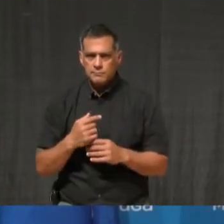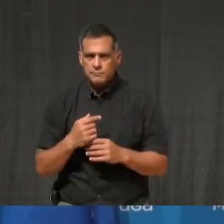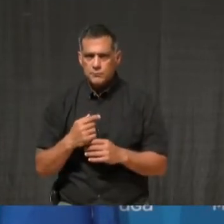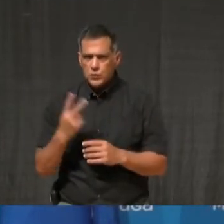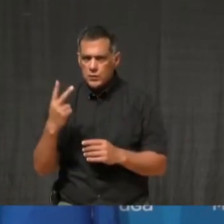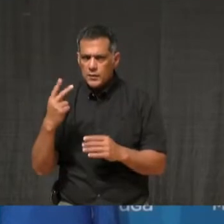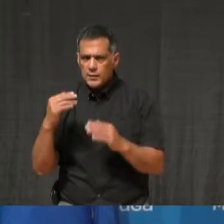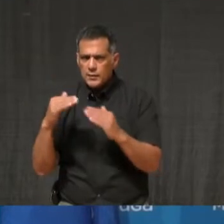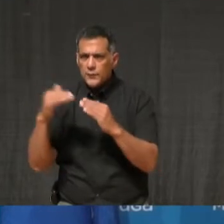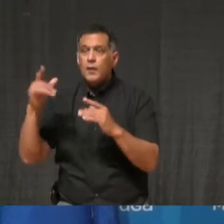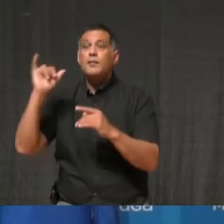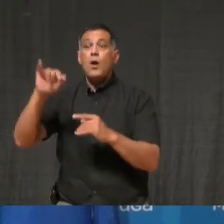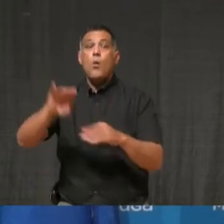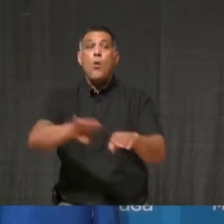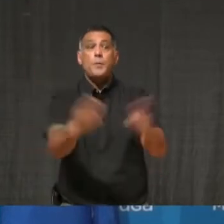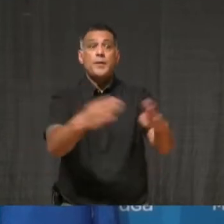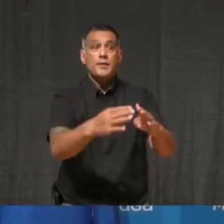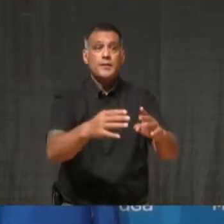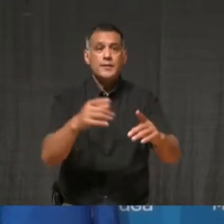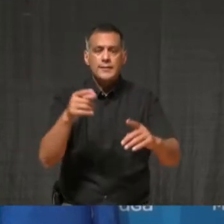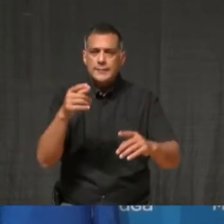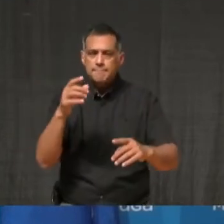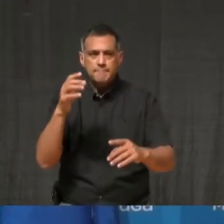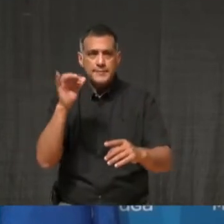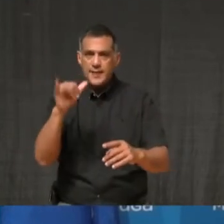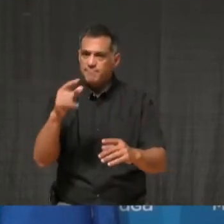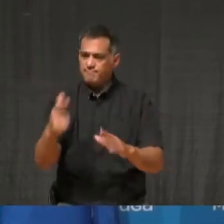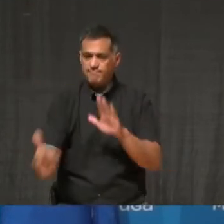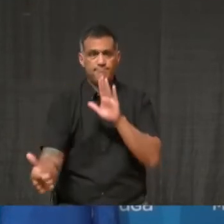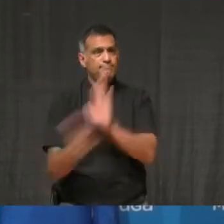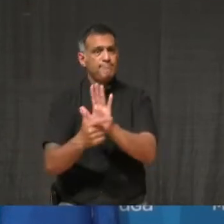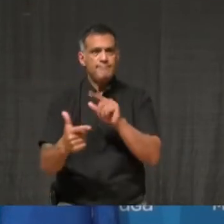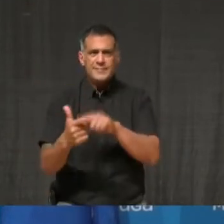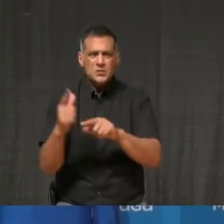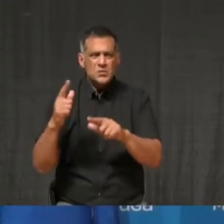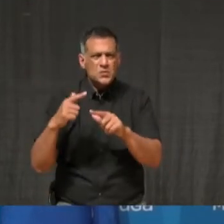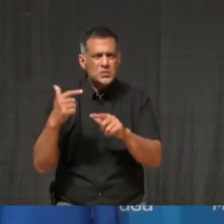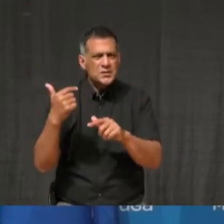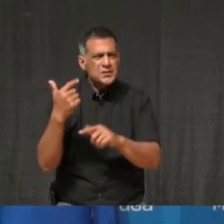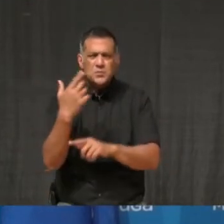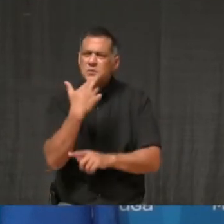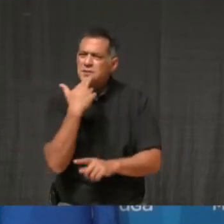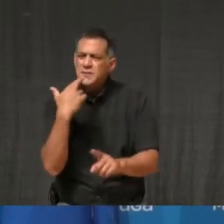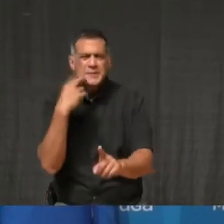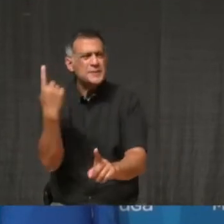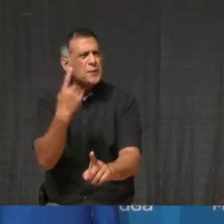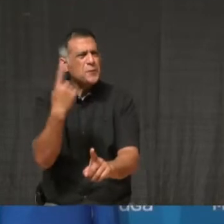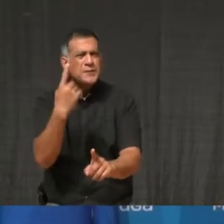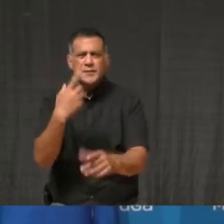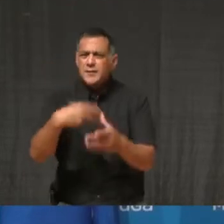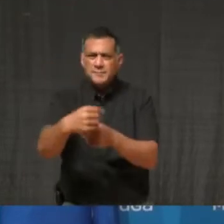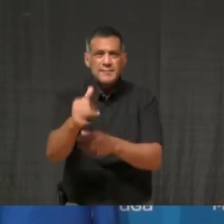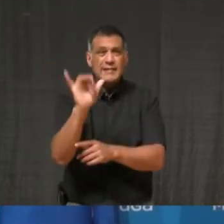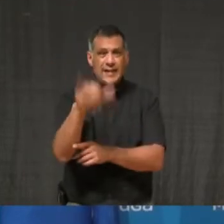only imagine that there was some violation with respect to a restaurant or lounge and outdoor dining.